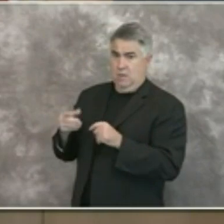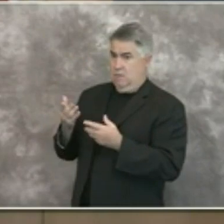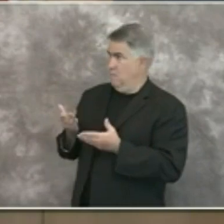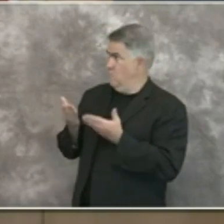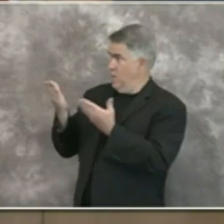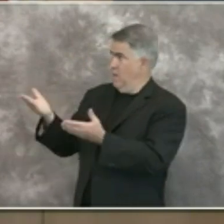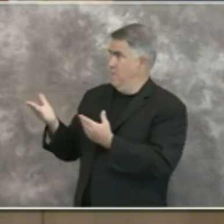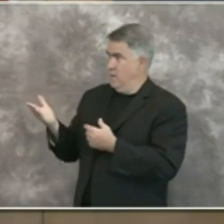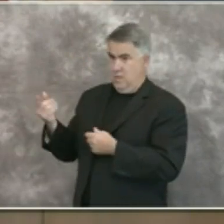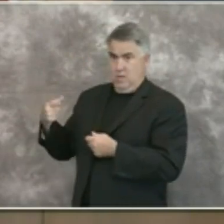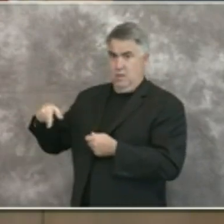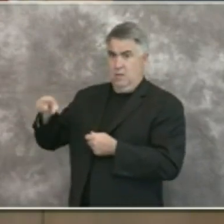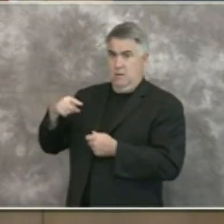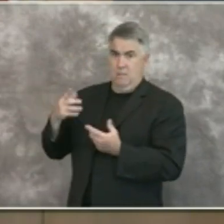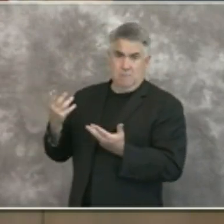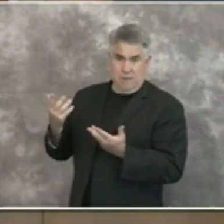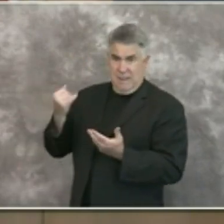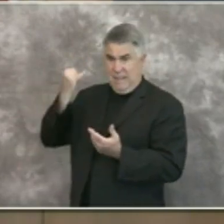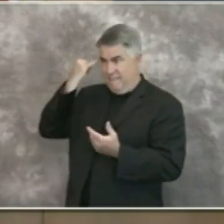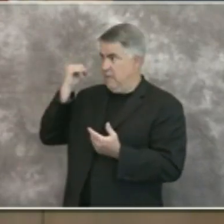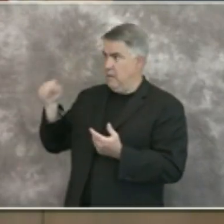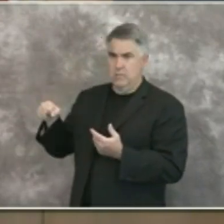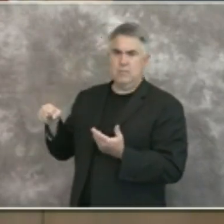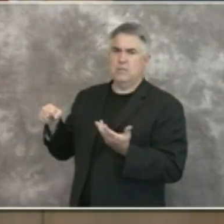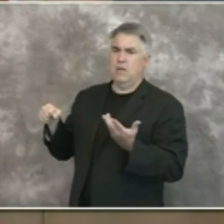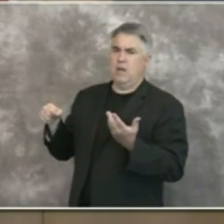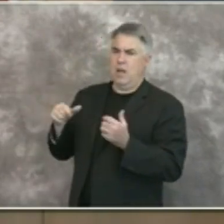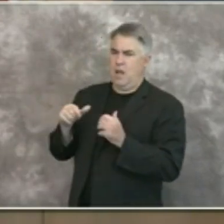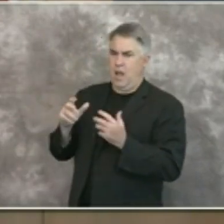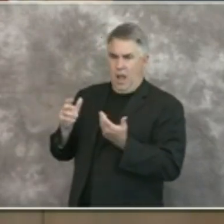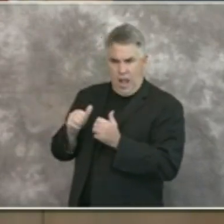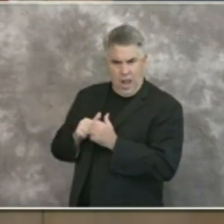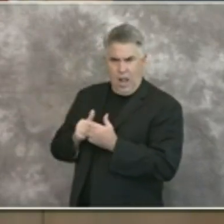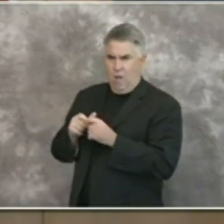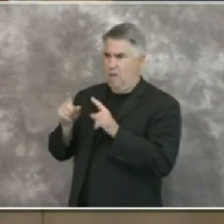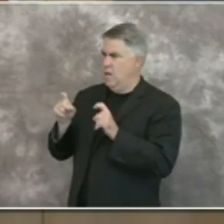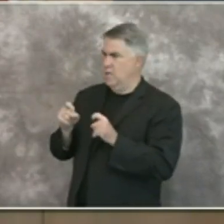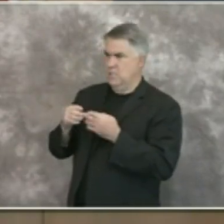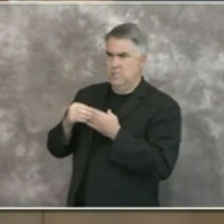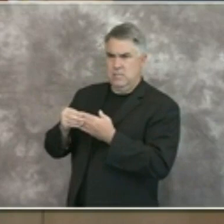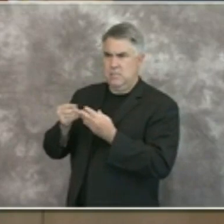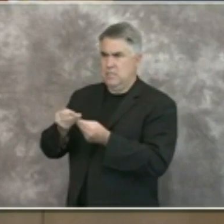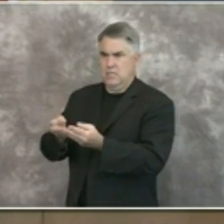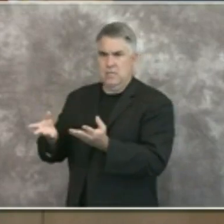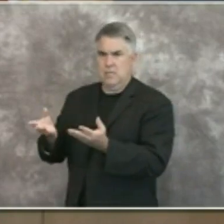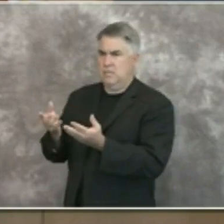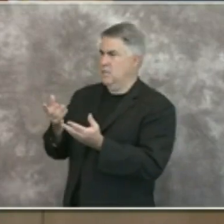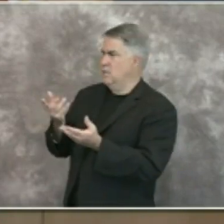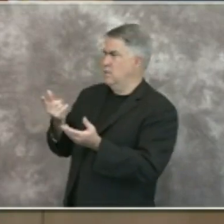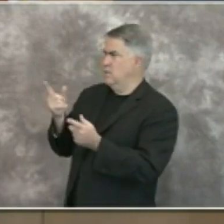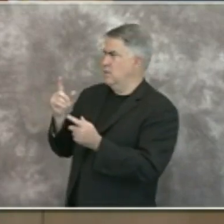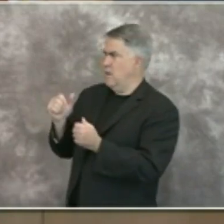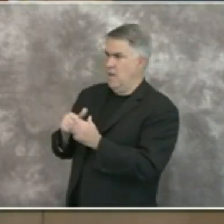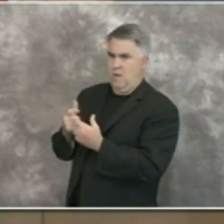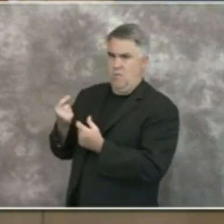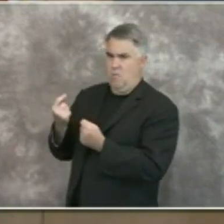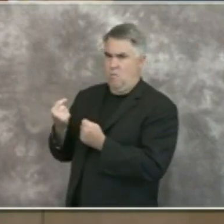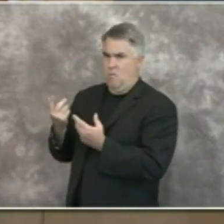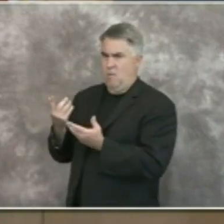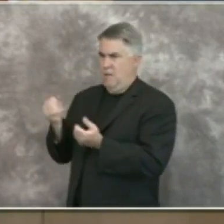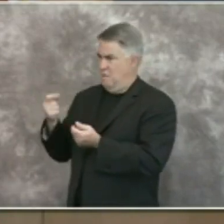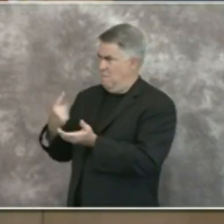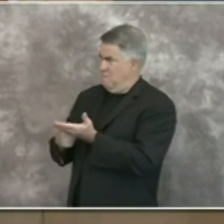does our current testing guidelines and resources allow for that if you can address both the guidelines and resources